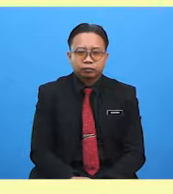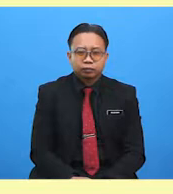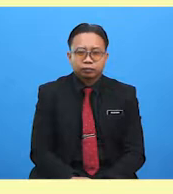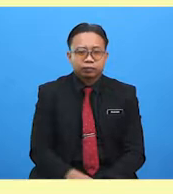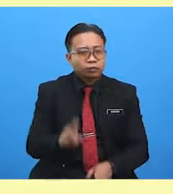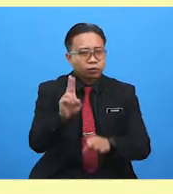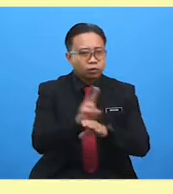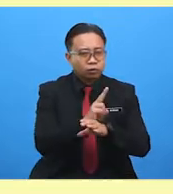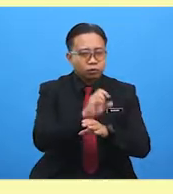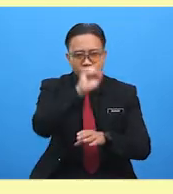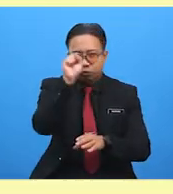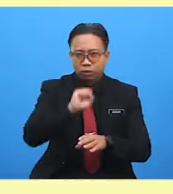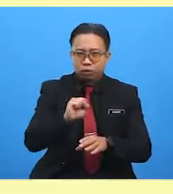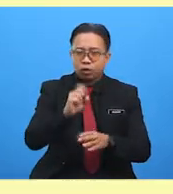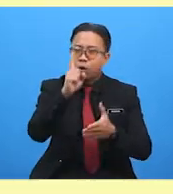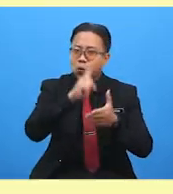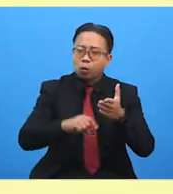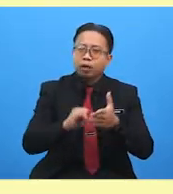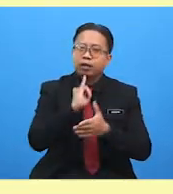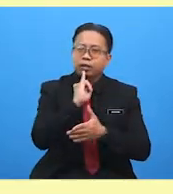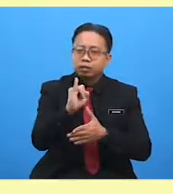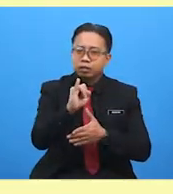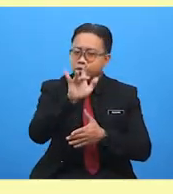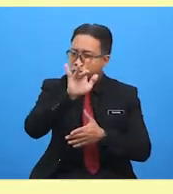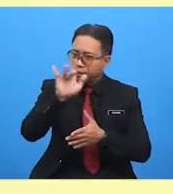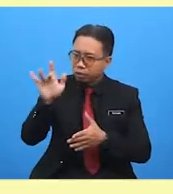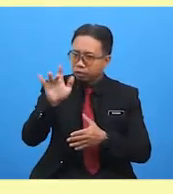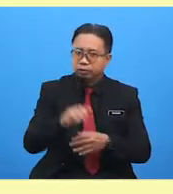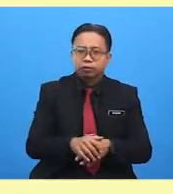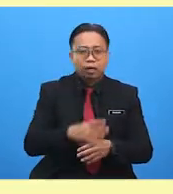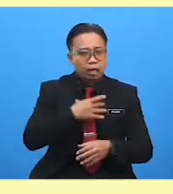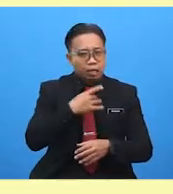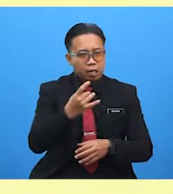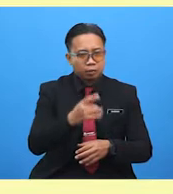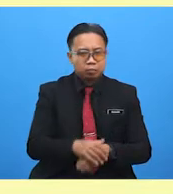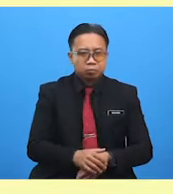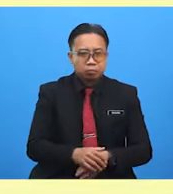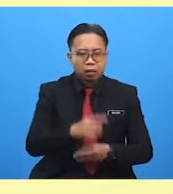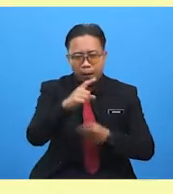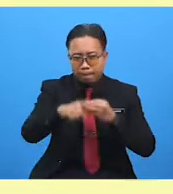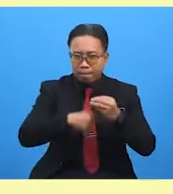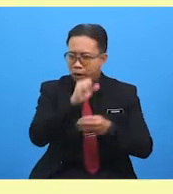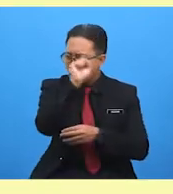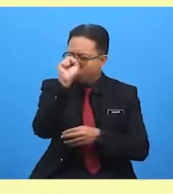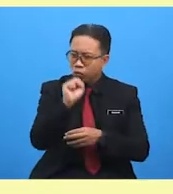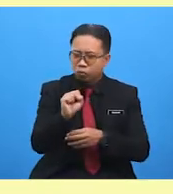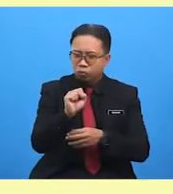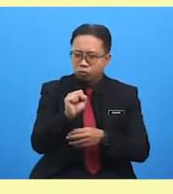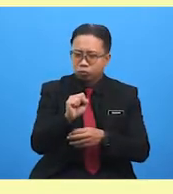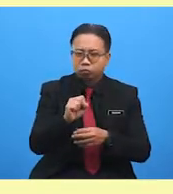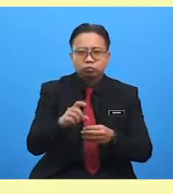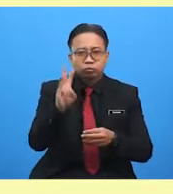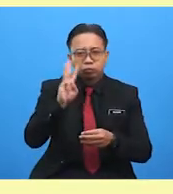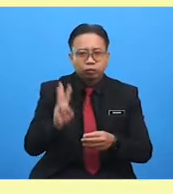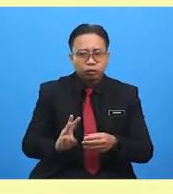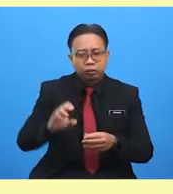We use the question, what is like, to ask about whether something is good or